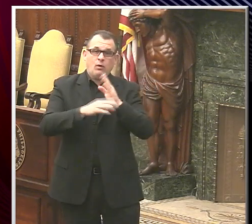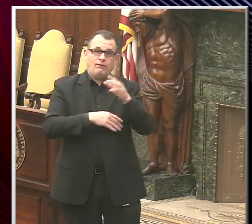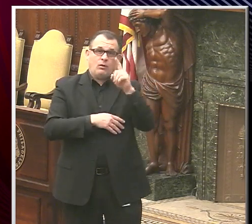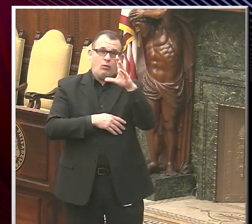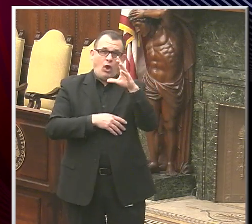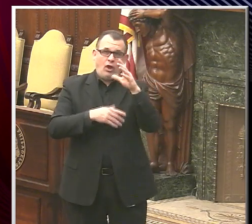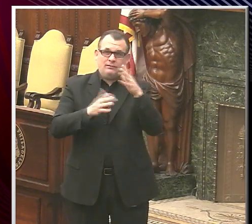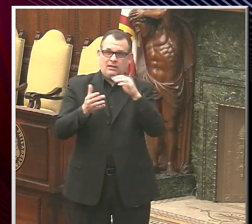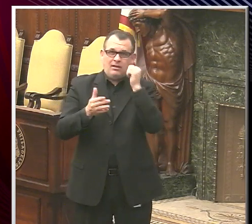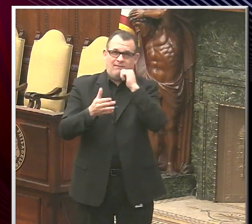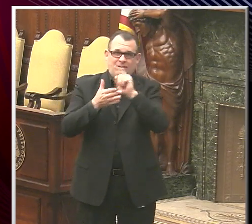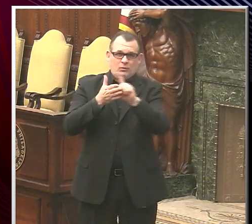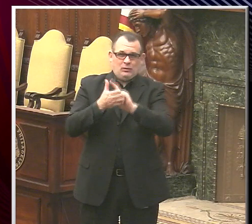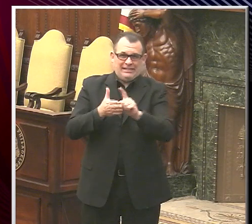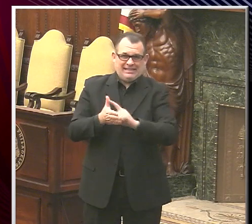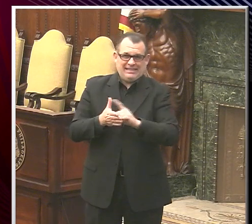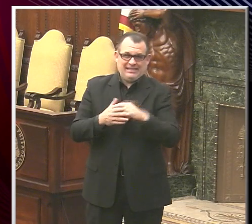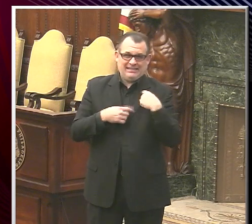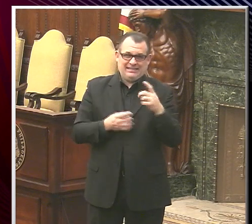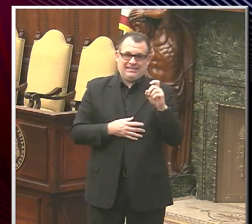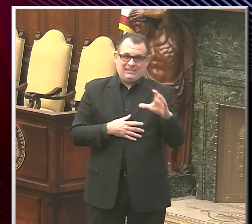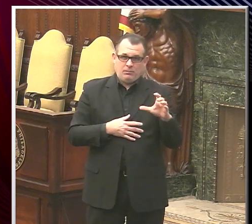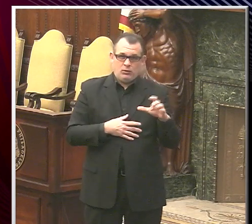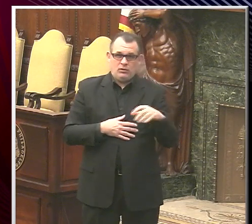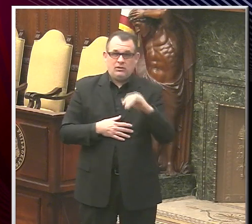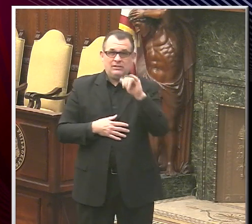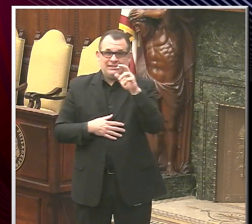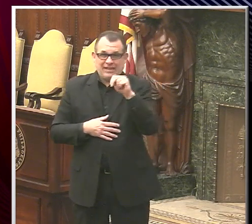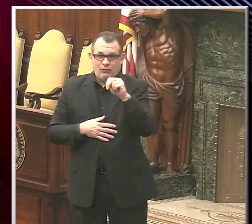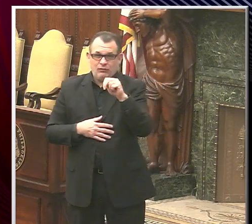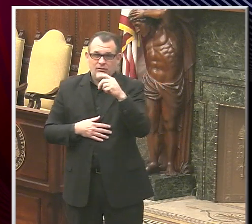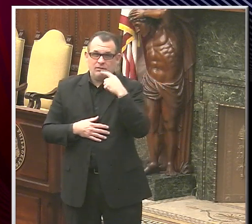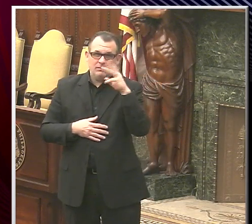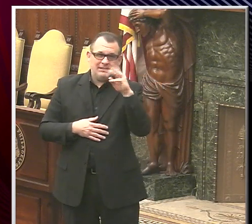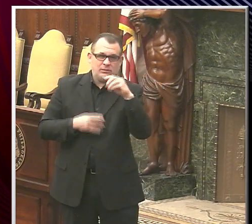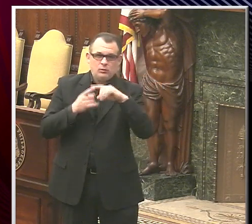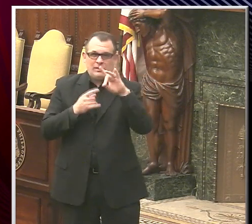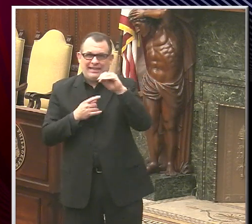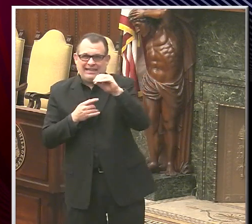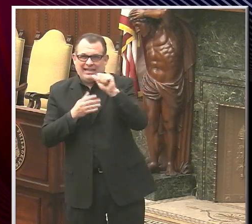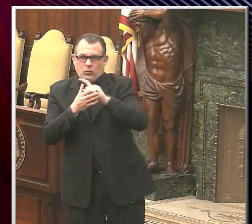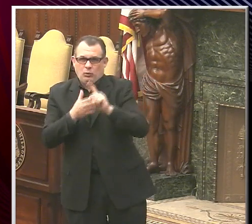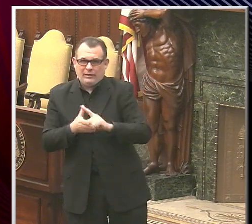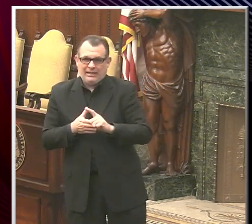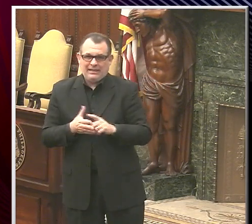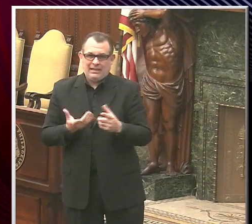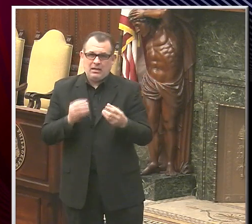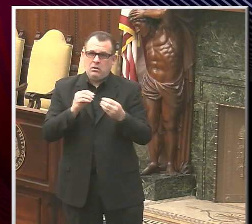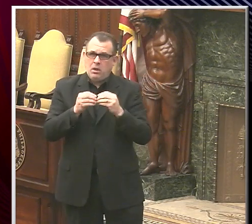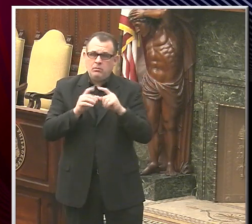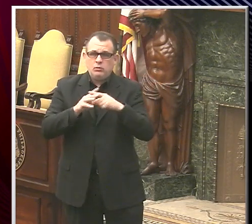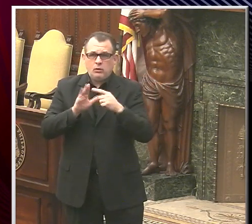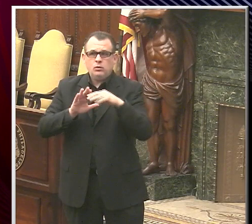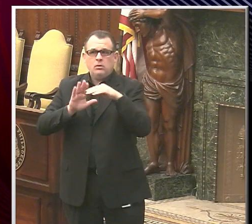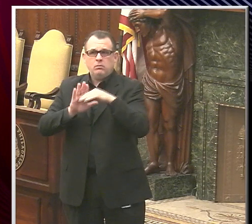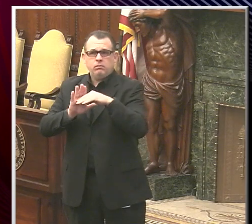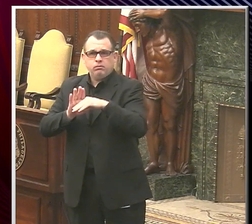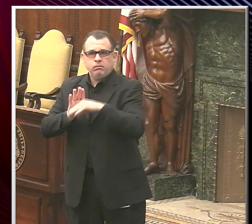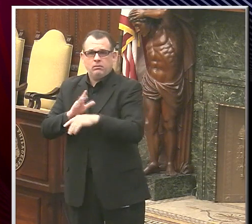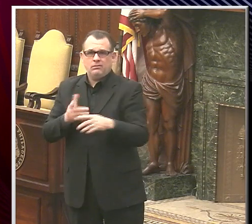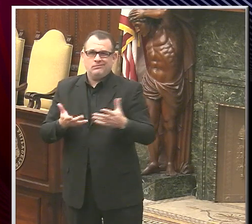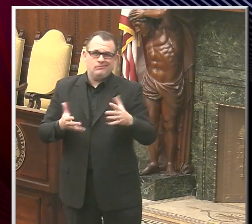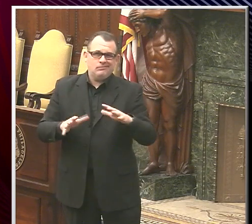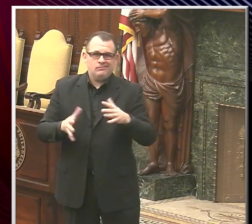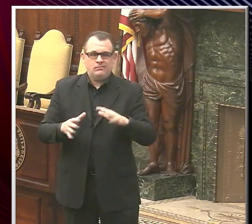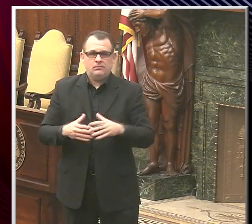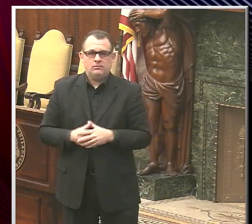December, and in January, we're averaging about 60 to 80 deaths per week. That number has generally been falling with the declining case counts. Now, let